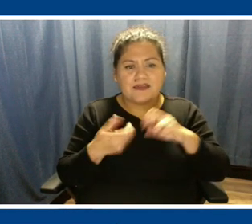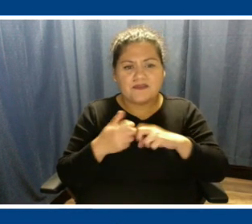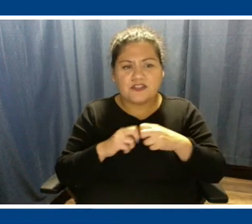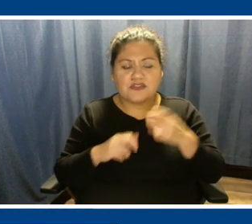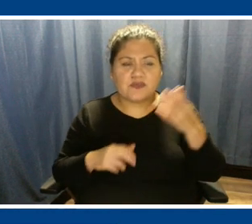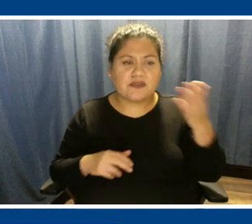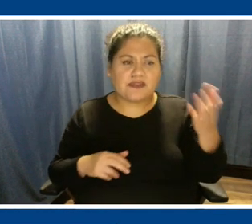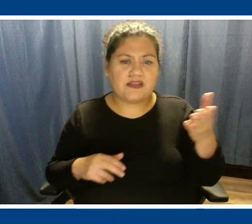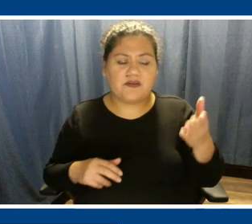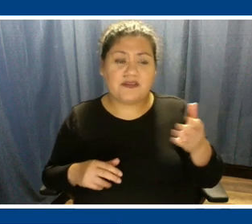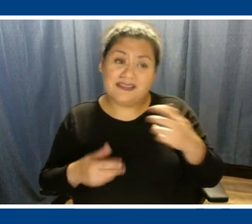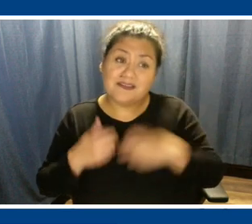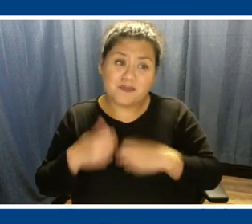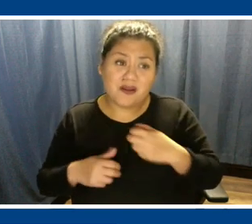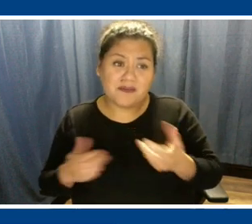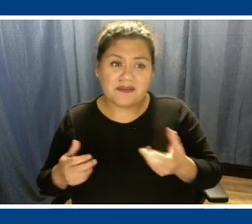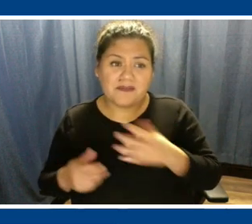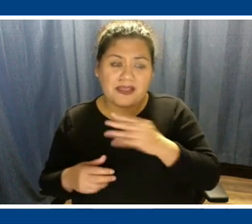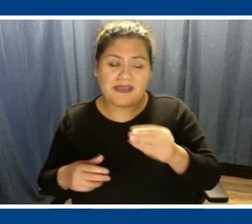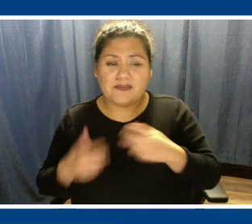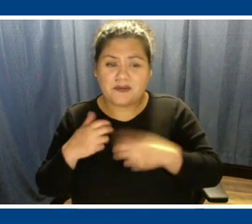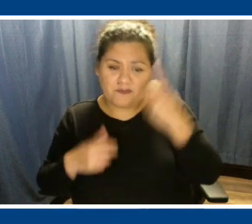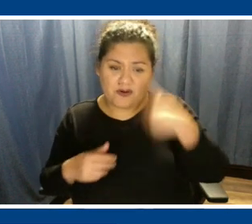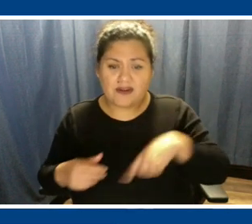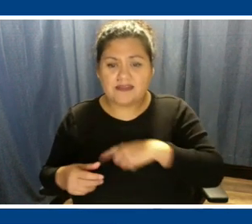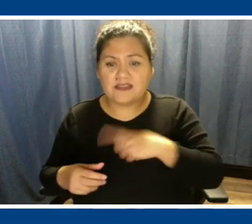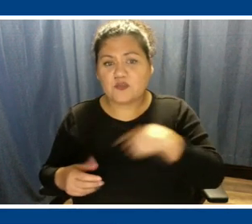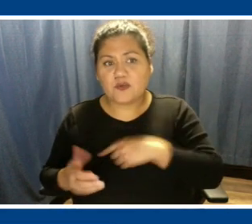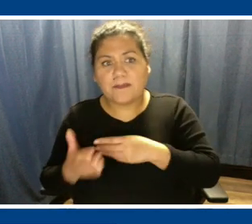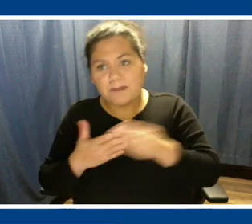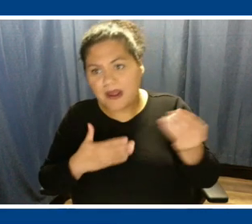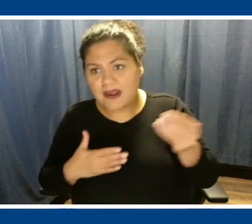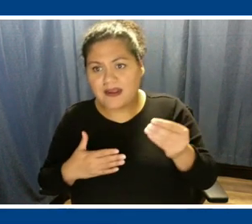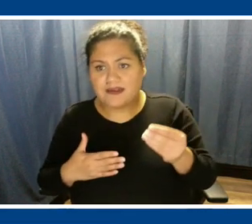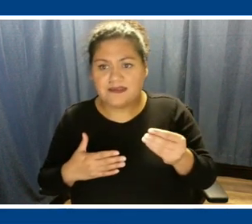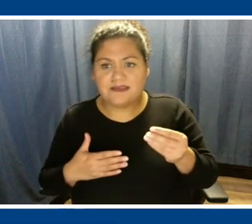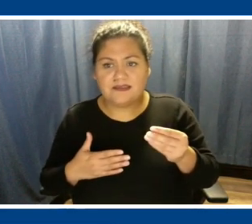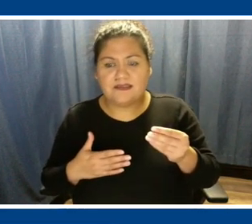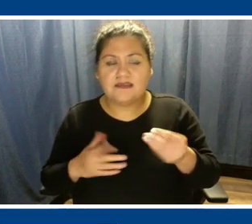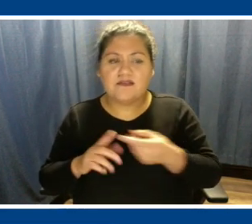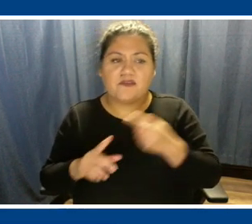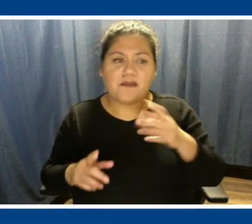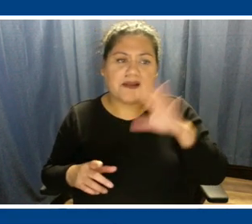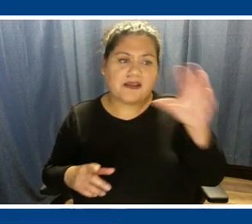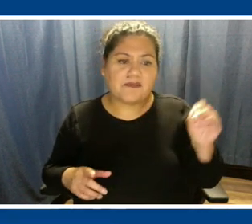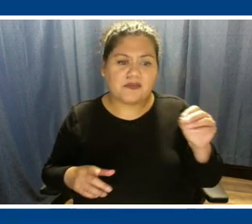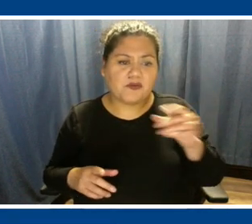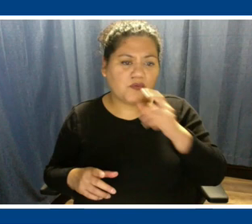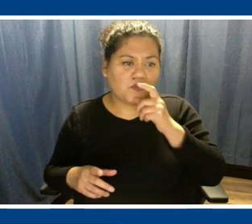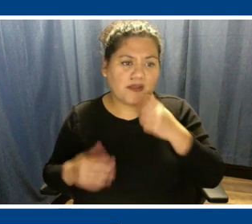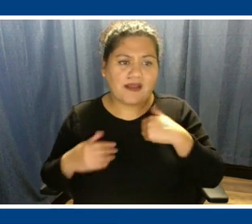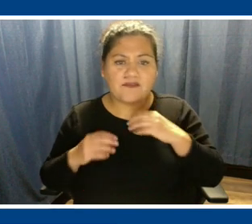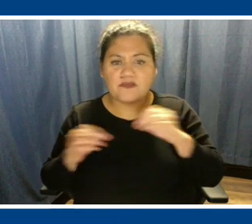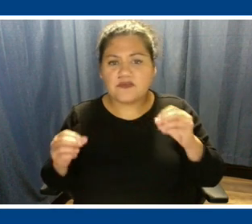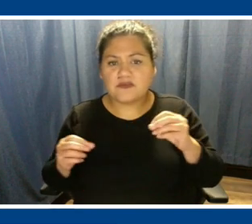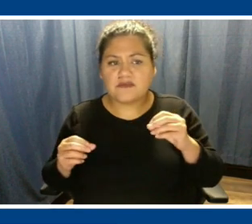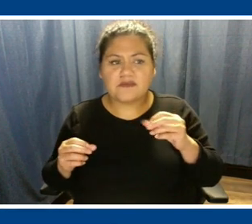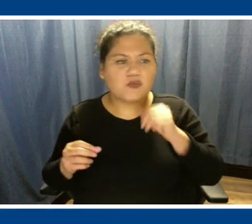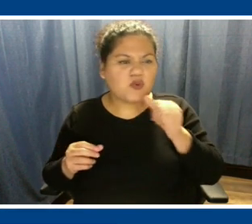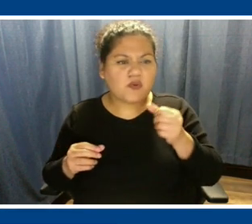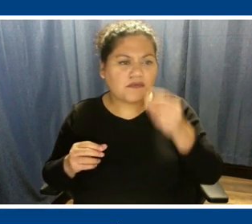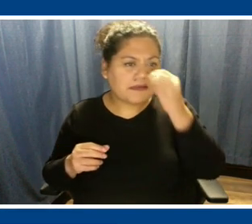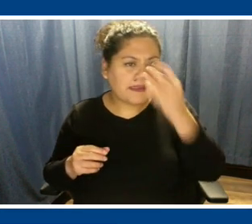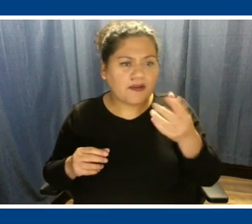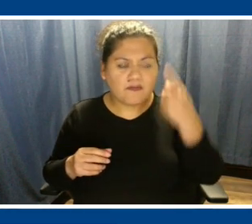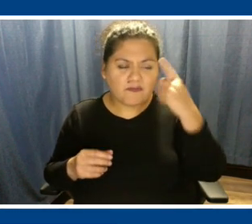it's a problem. And it's a problem for us because we're buying from companies that have no regard for atmospheric